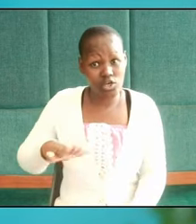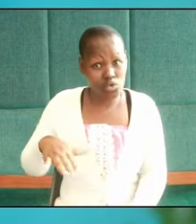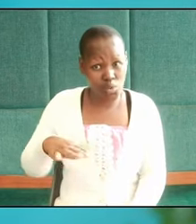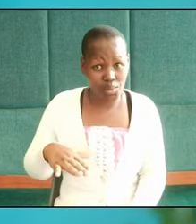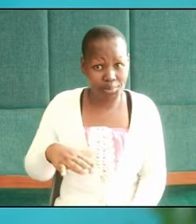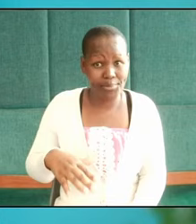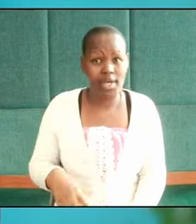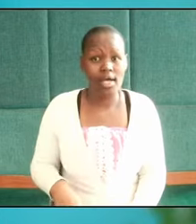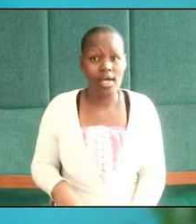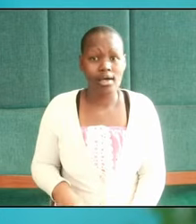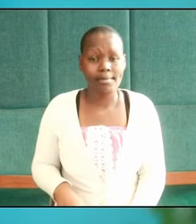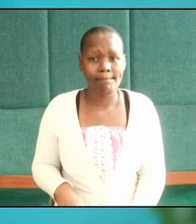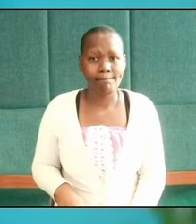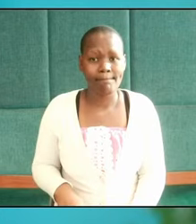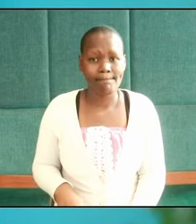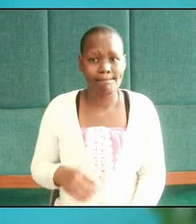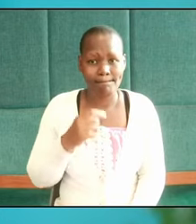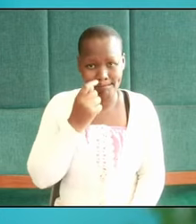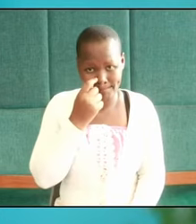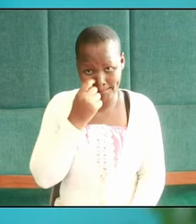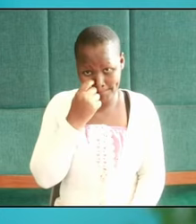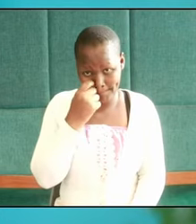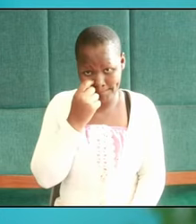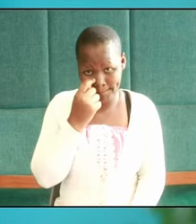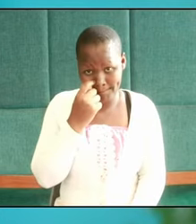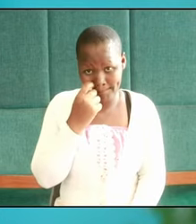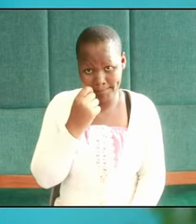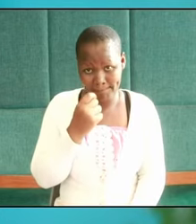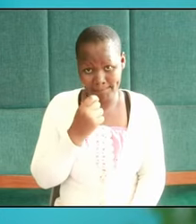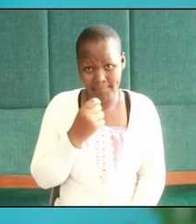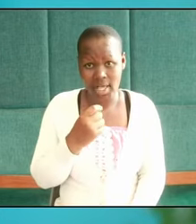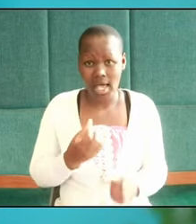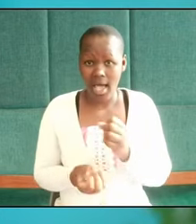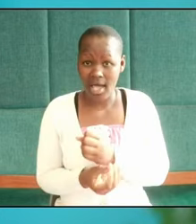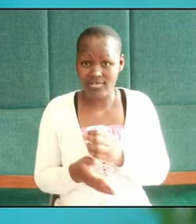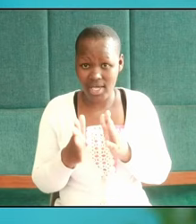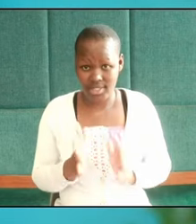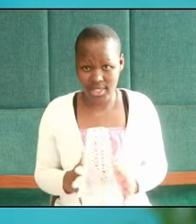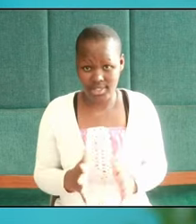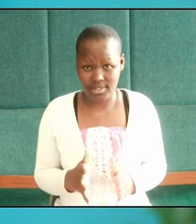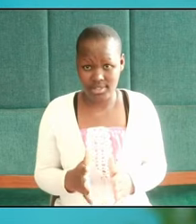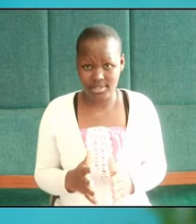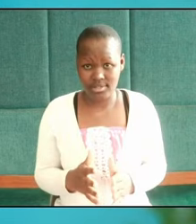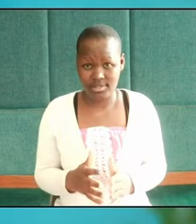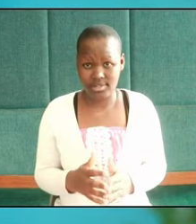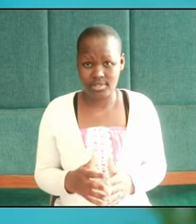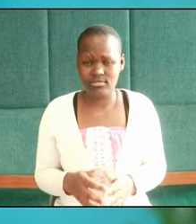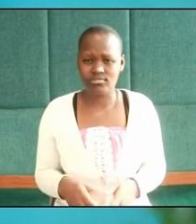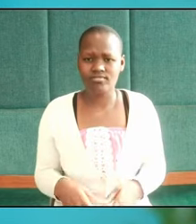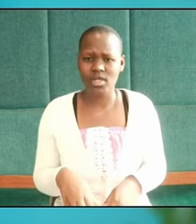administrators and satraps the counselors and advisors have consulted